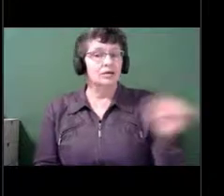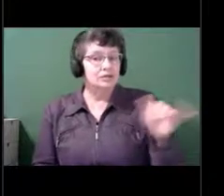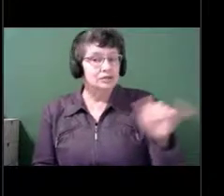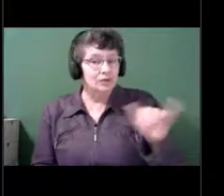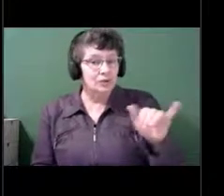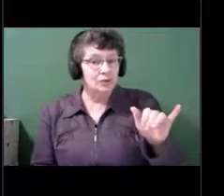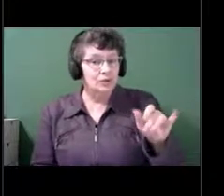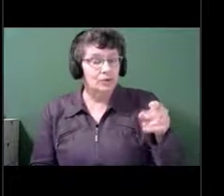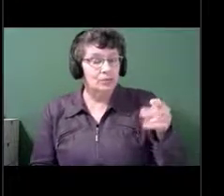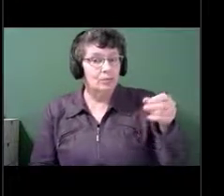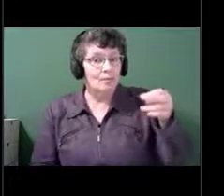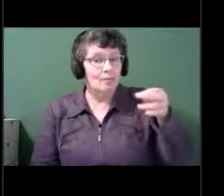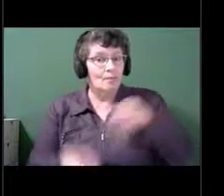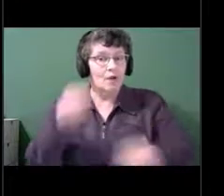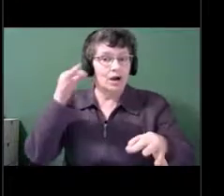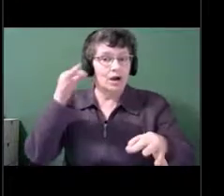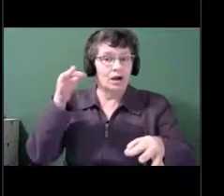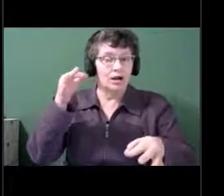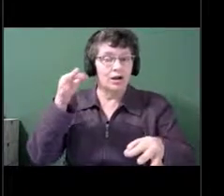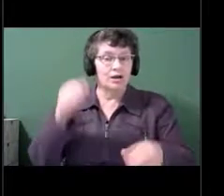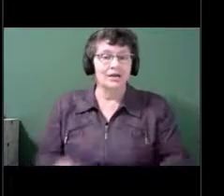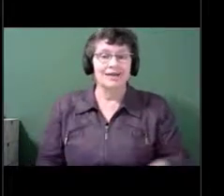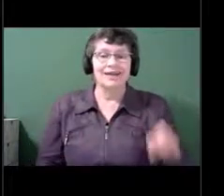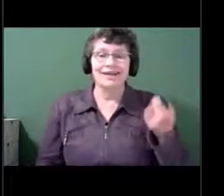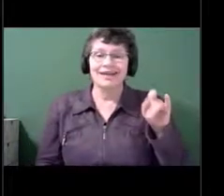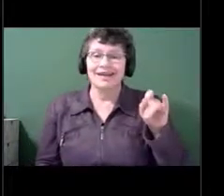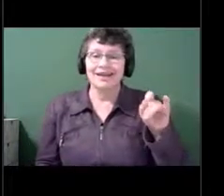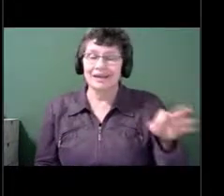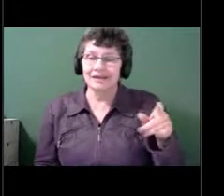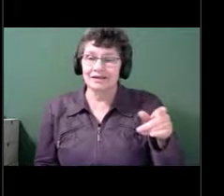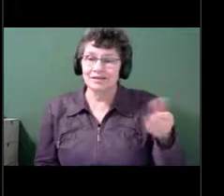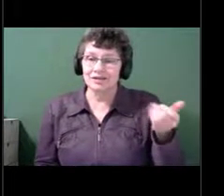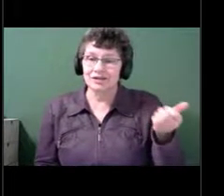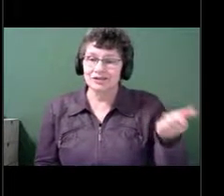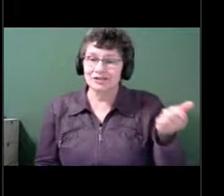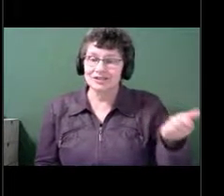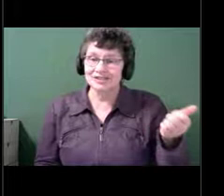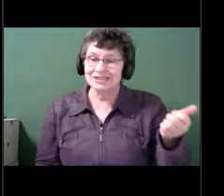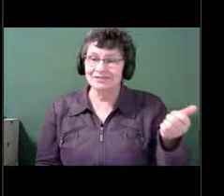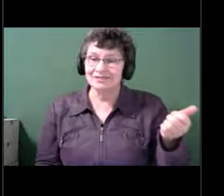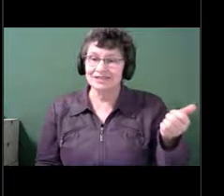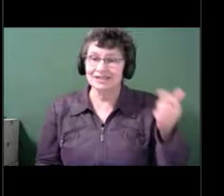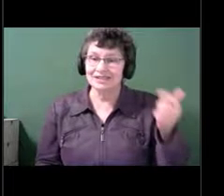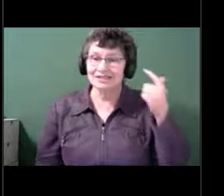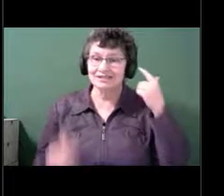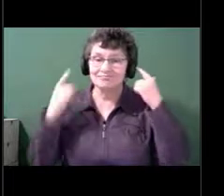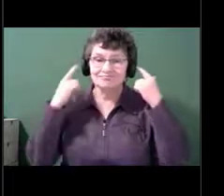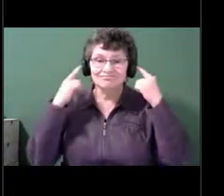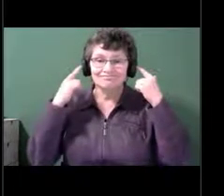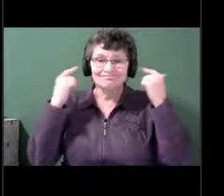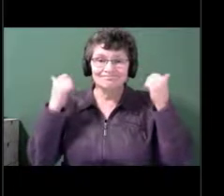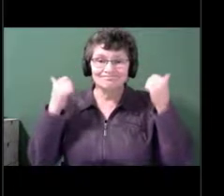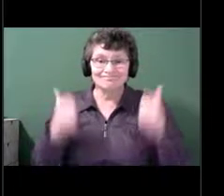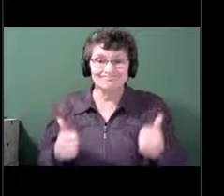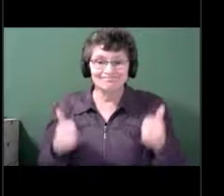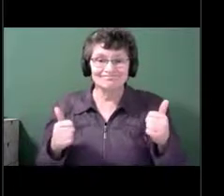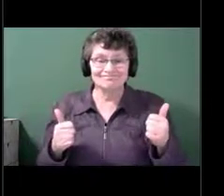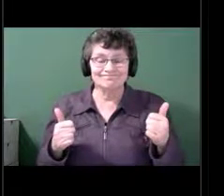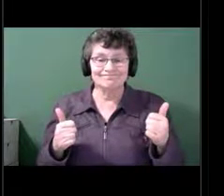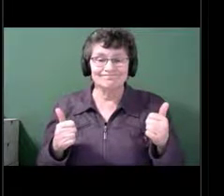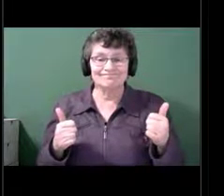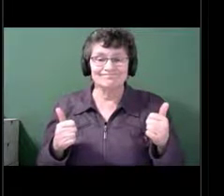hearing loss, all of the people who study population health have found time and time again that